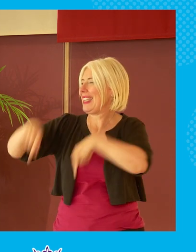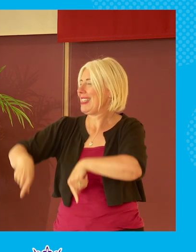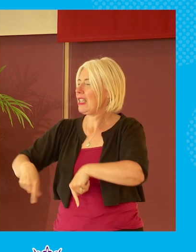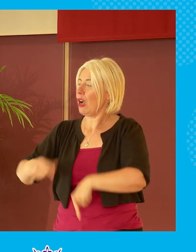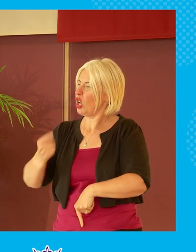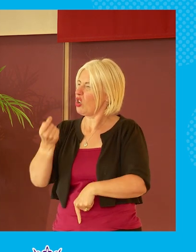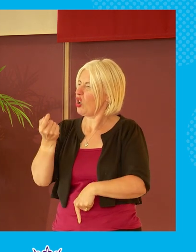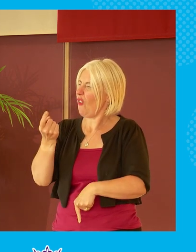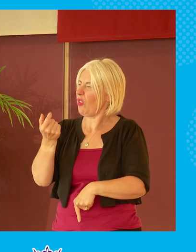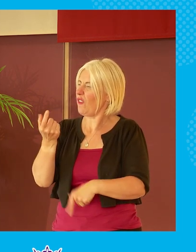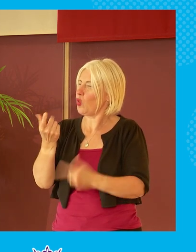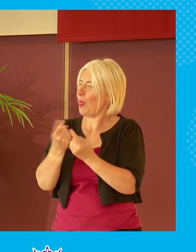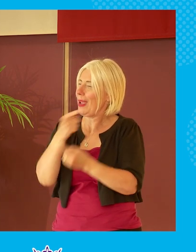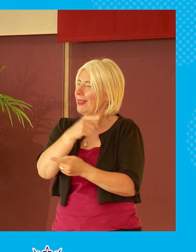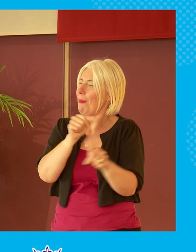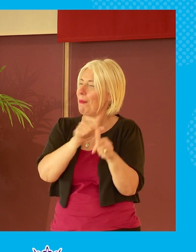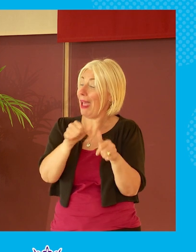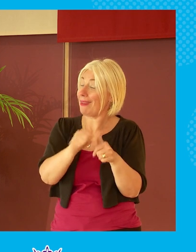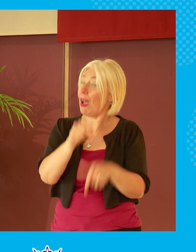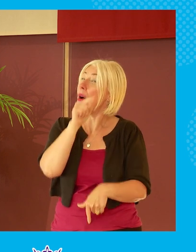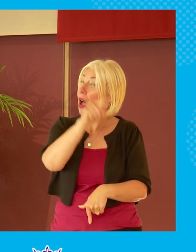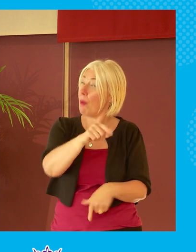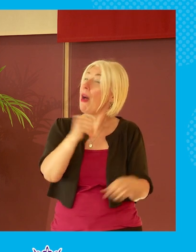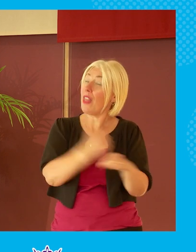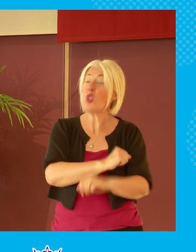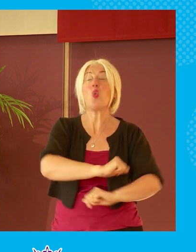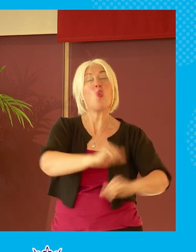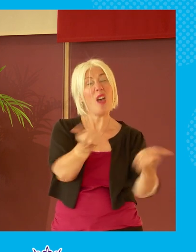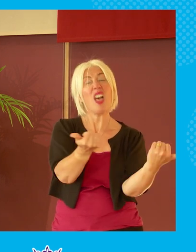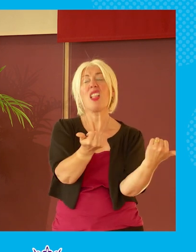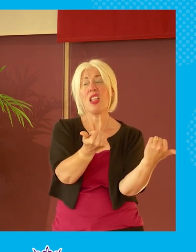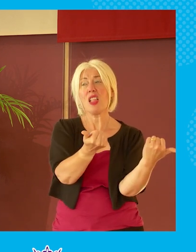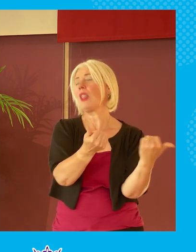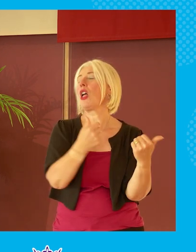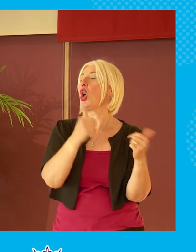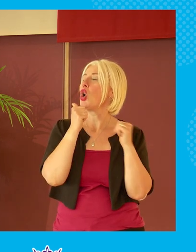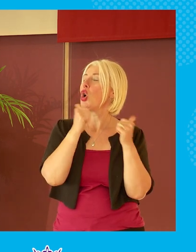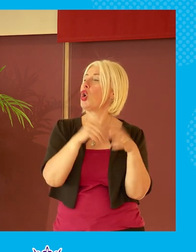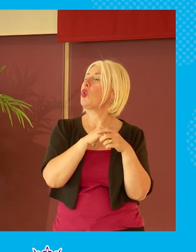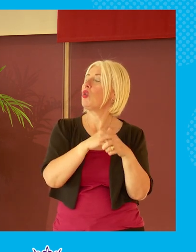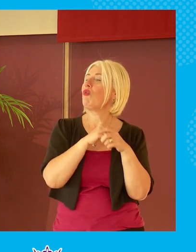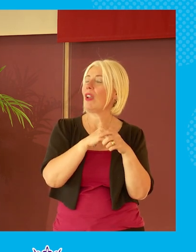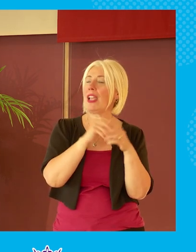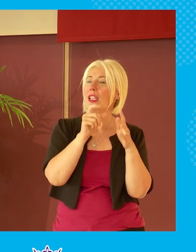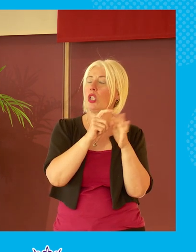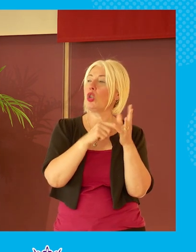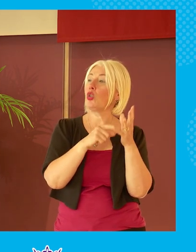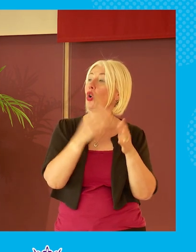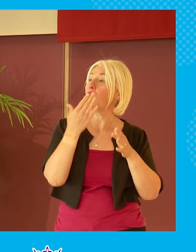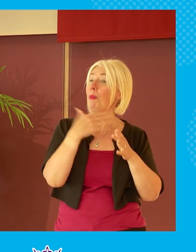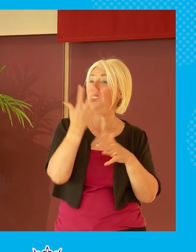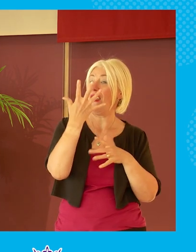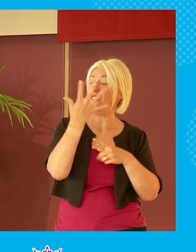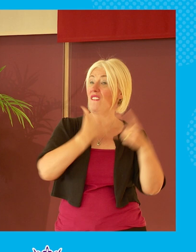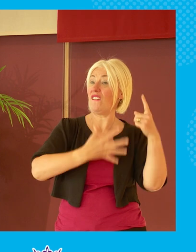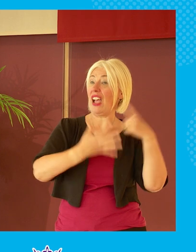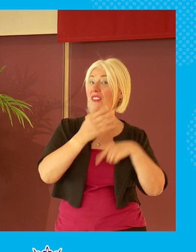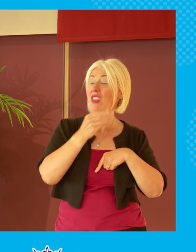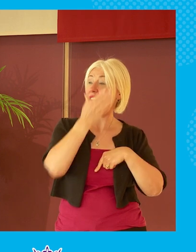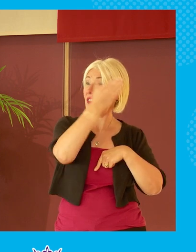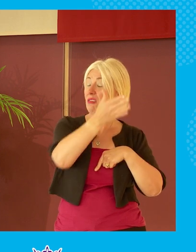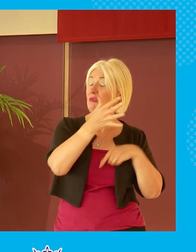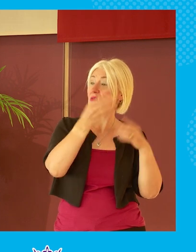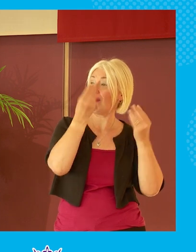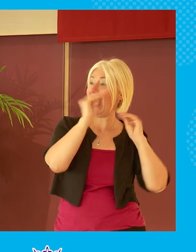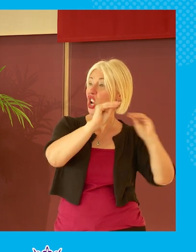in that category but i do think that they do that quite well i've got a very good friend whose daughter has spent her last five years in the education system in